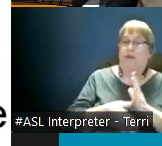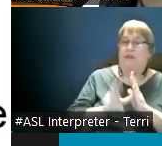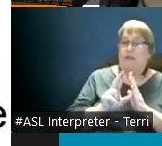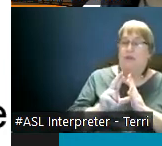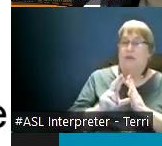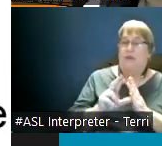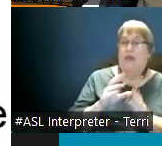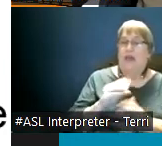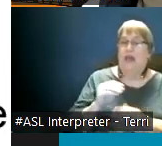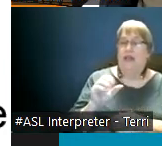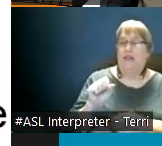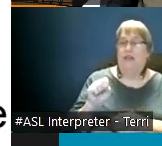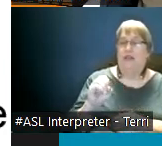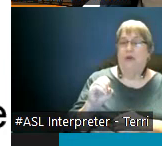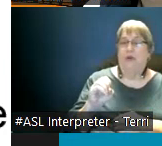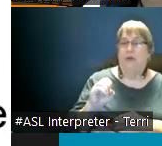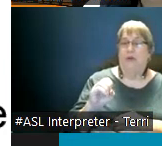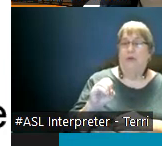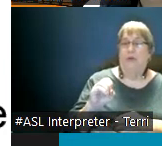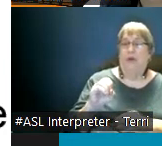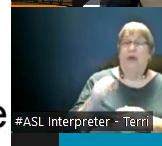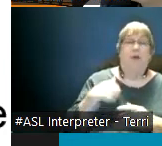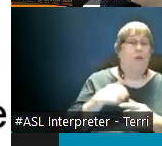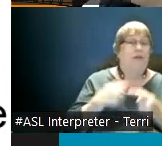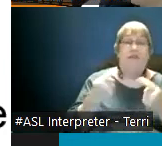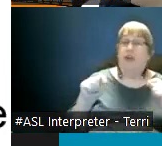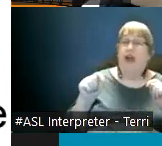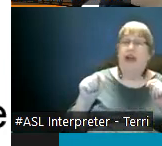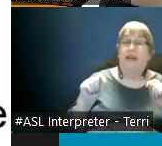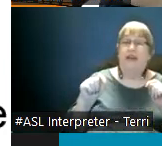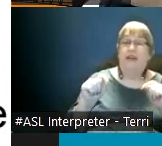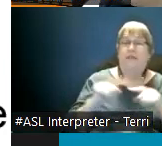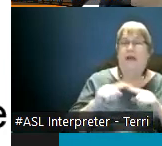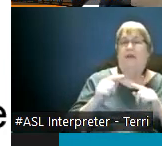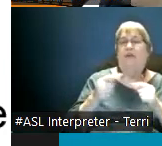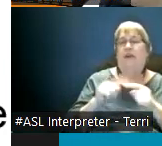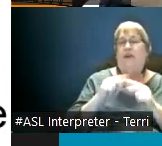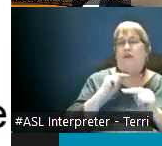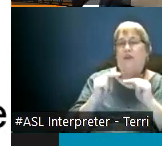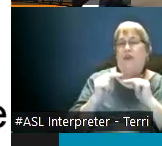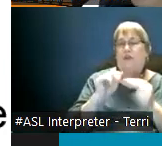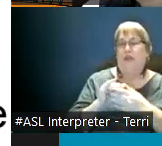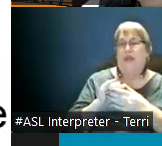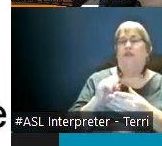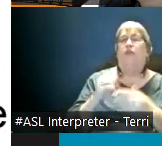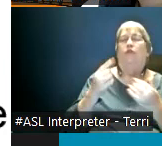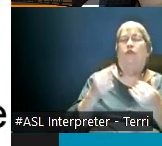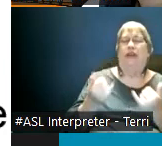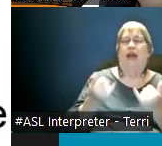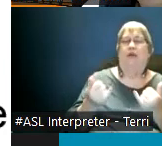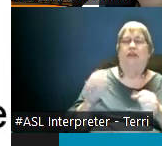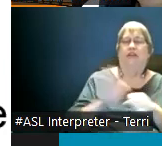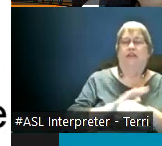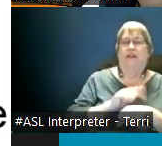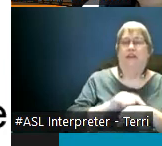so uh but it's not for lack of trying um in trying to negotiate that so it is a full-time faculty member that reviews and the